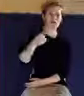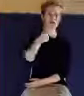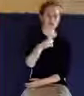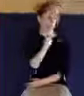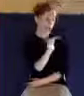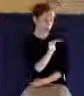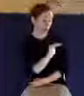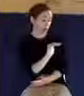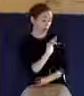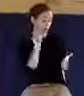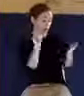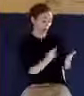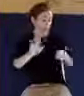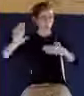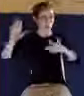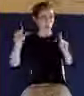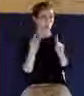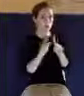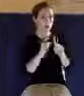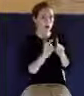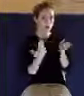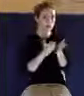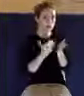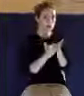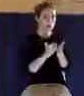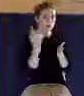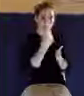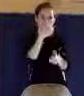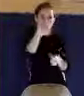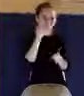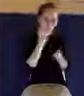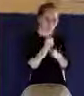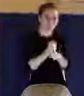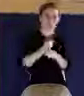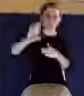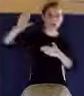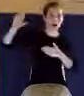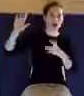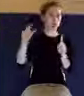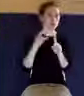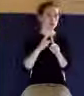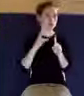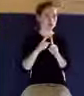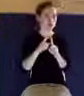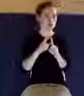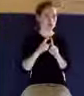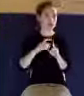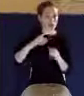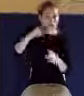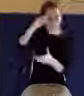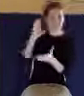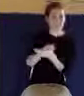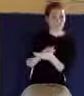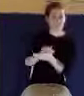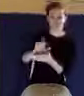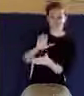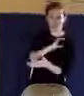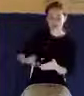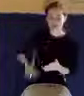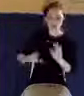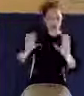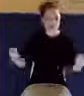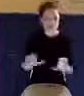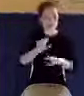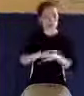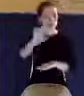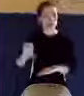says. And the sufficiency of what Christ did on the cross for you. He'll point you back to that and say,